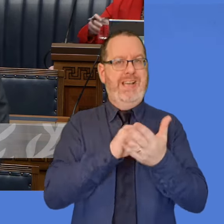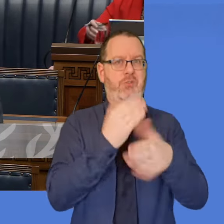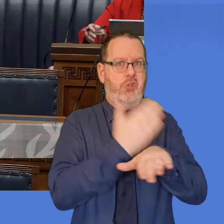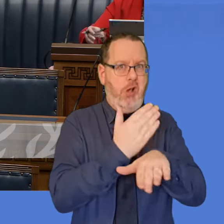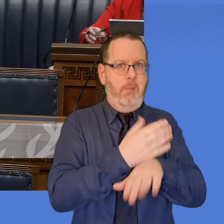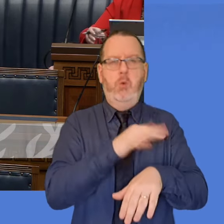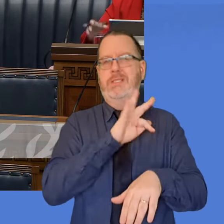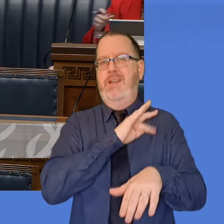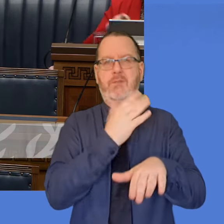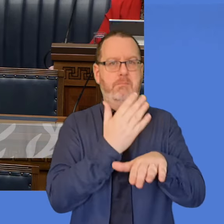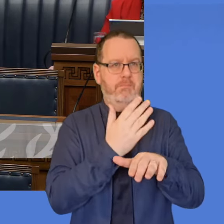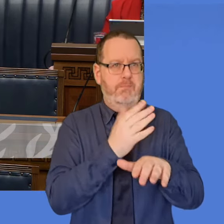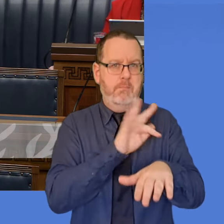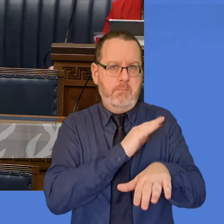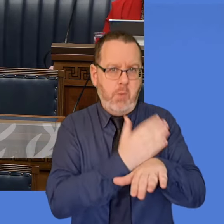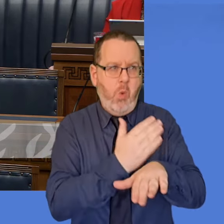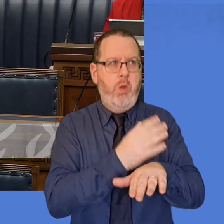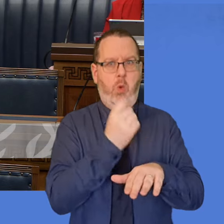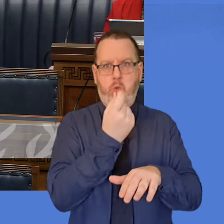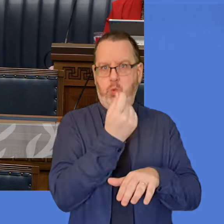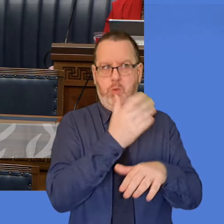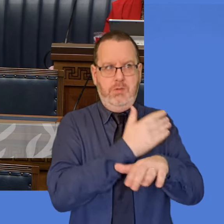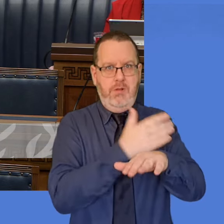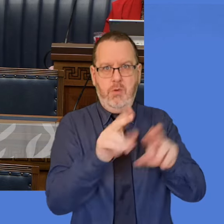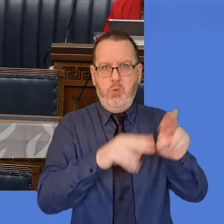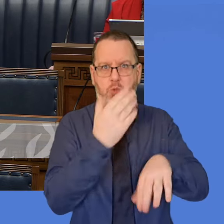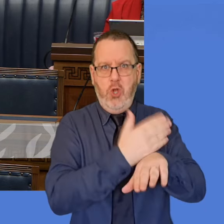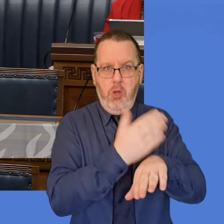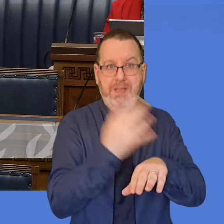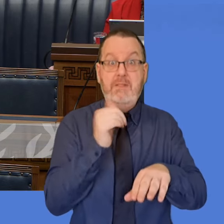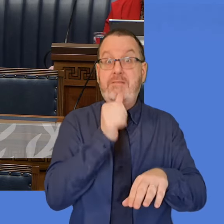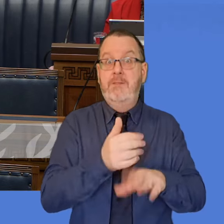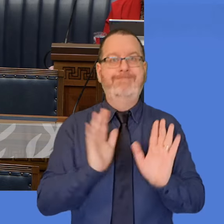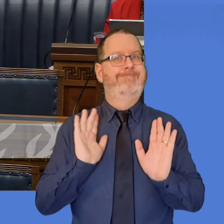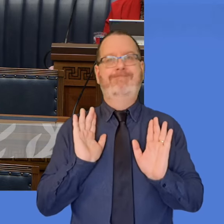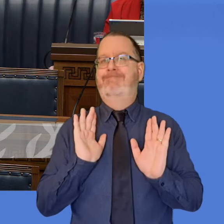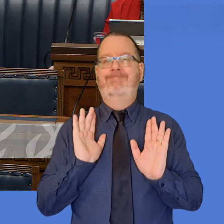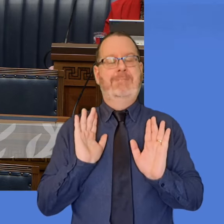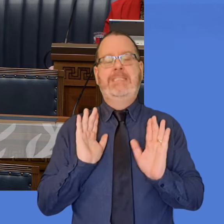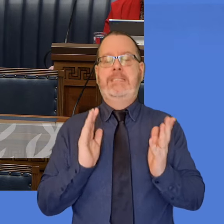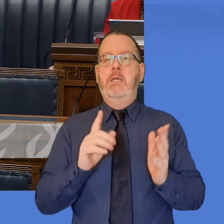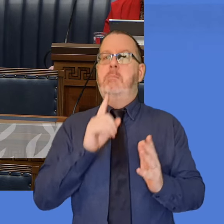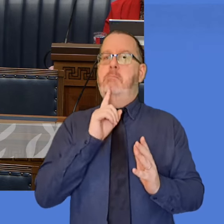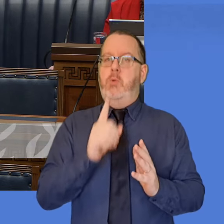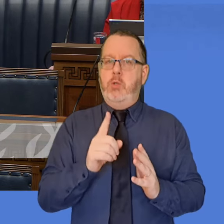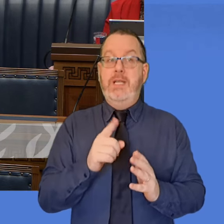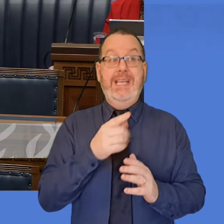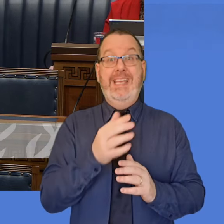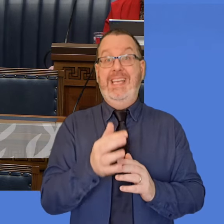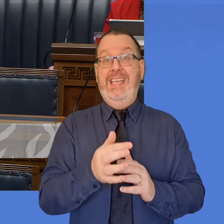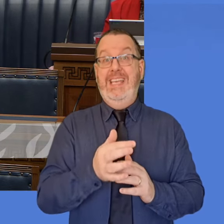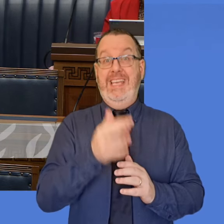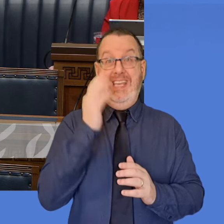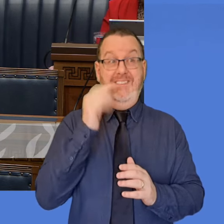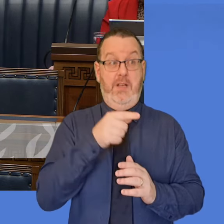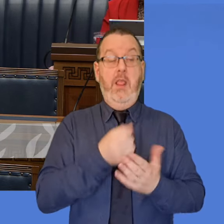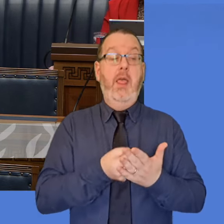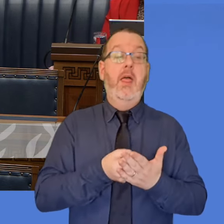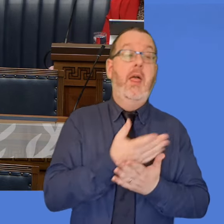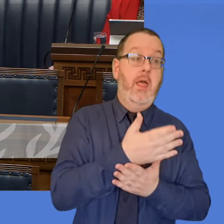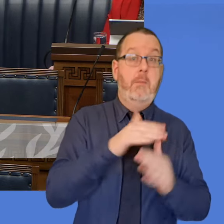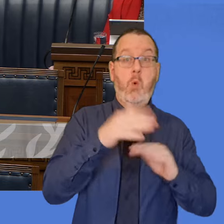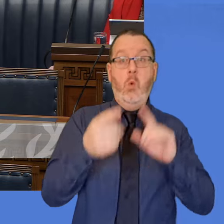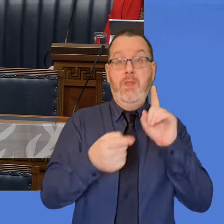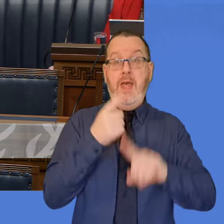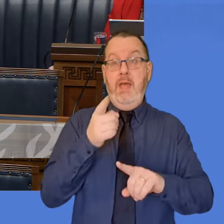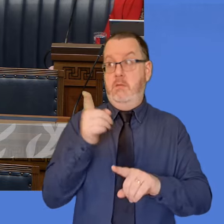-employed or about to start work. The difficulty for this department comes if there is divergence from the rest of